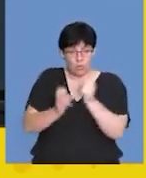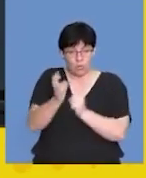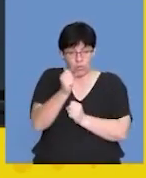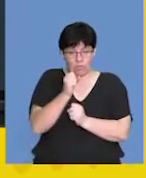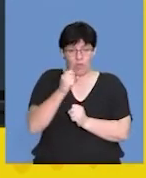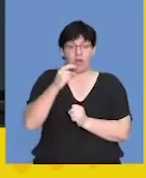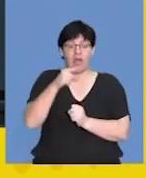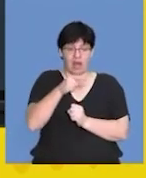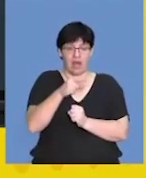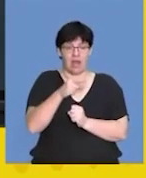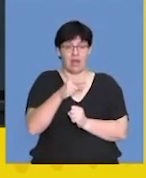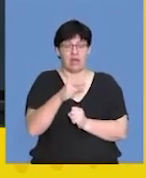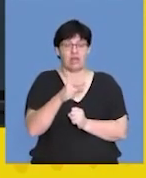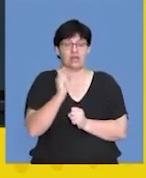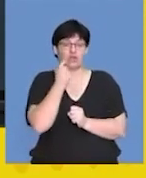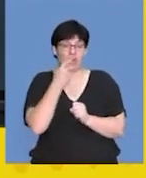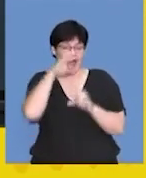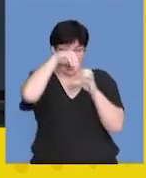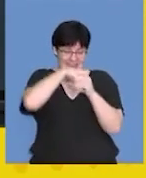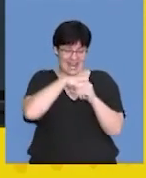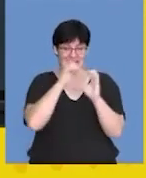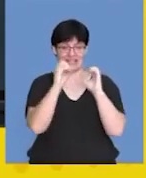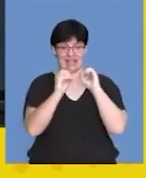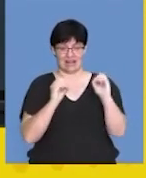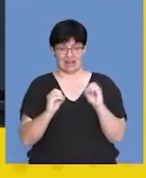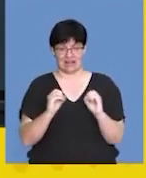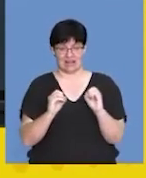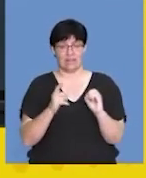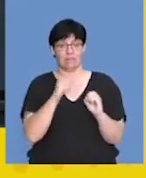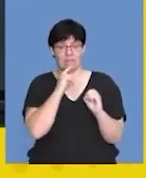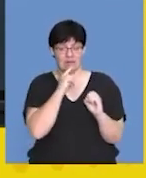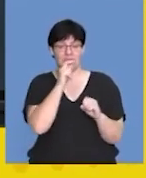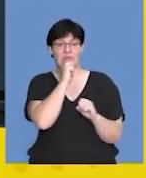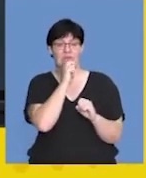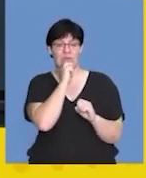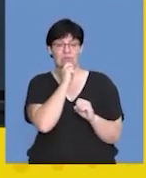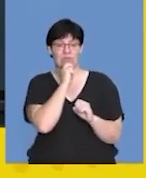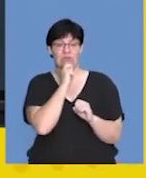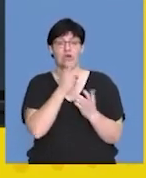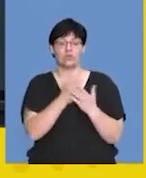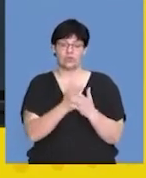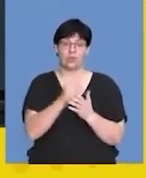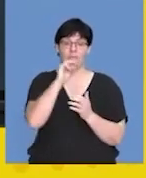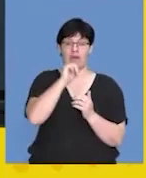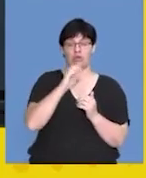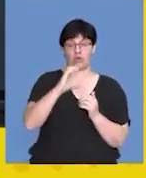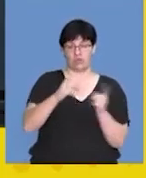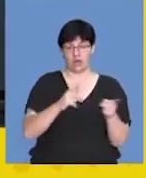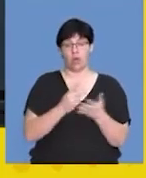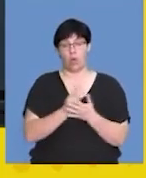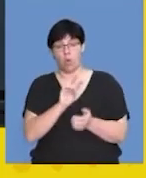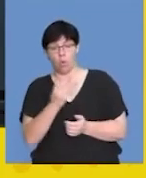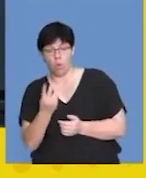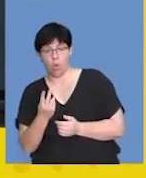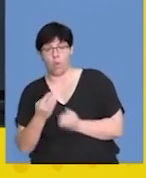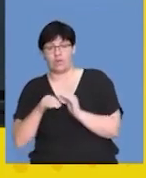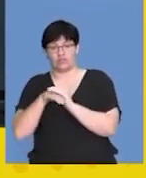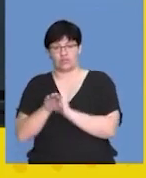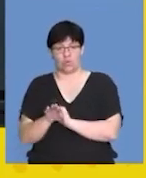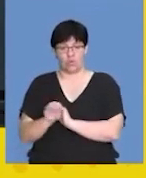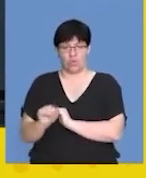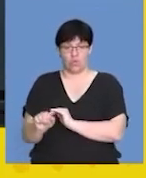glucose into their cells, so that that glucose can be used by the mitochondria, or converted and stored